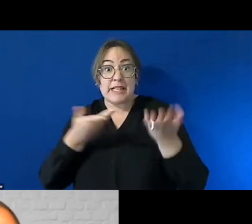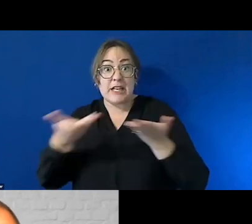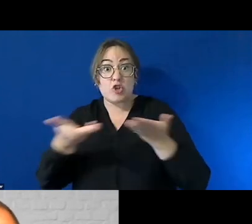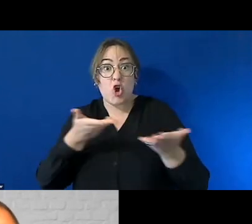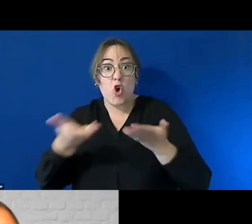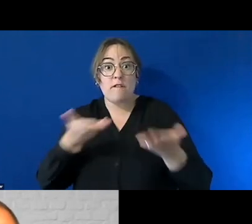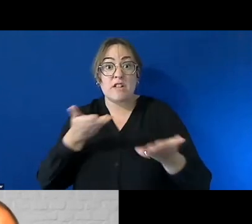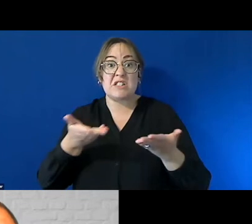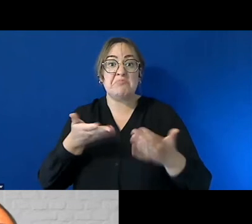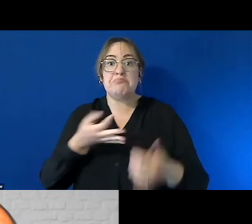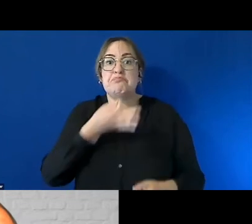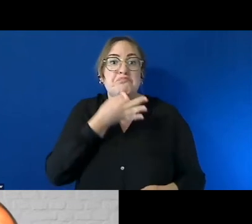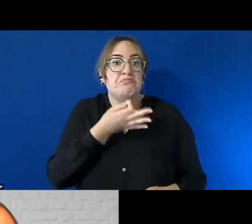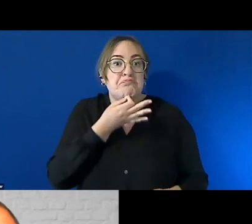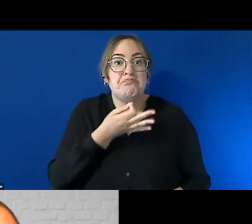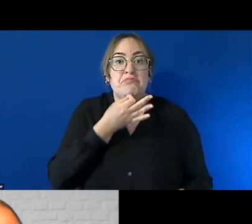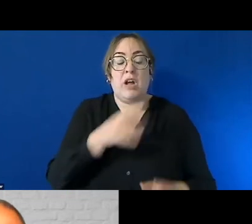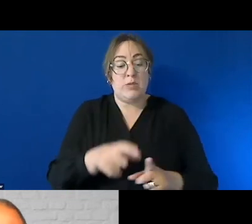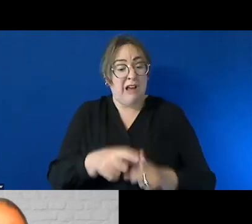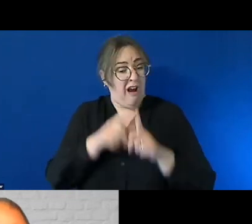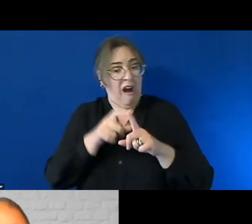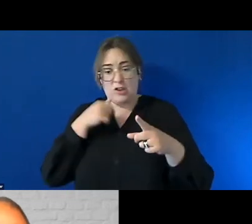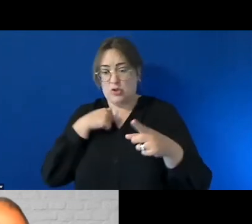to break into the to the market of you know